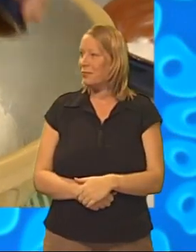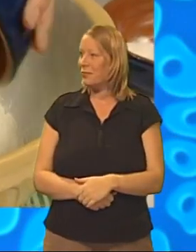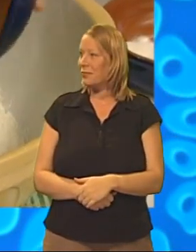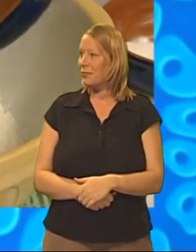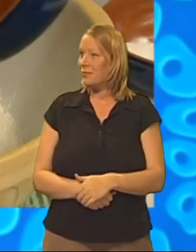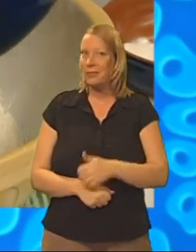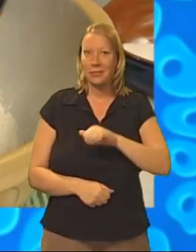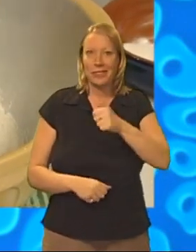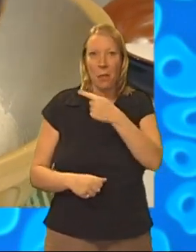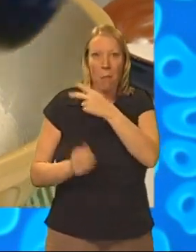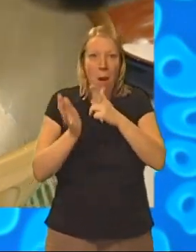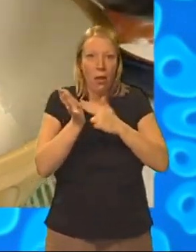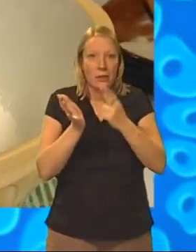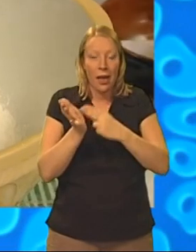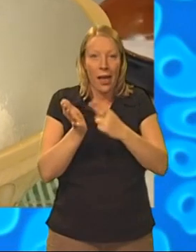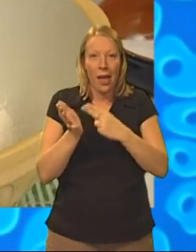Then the butter.